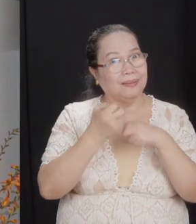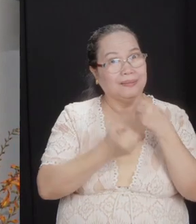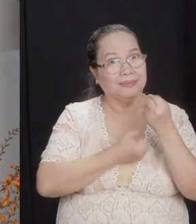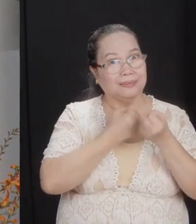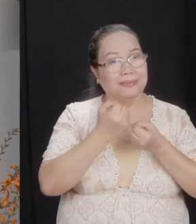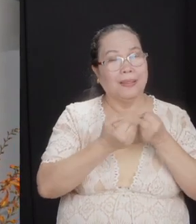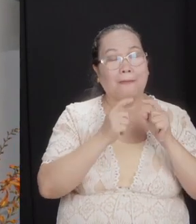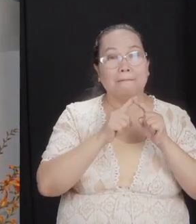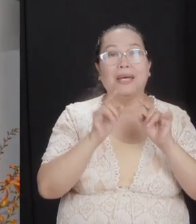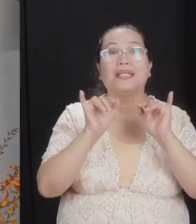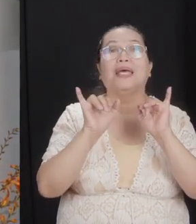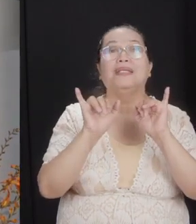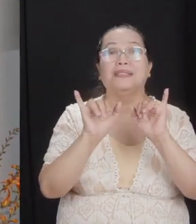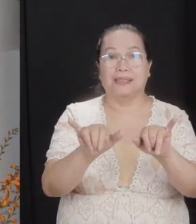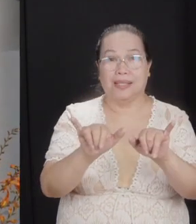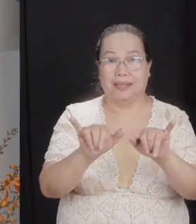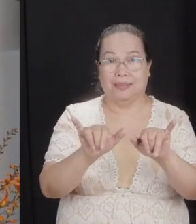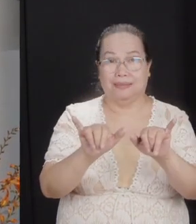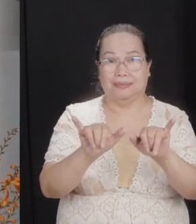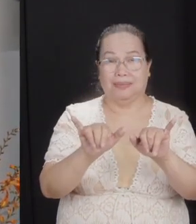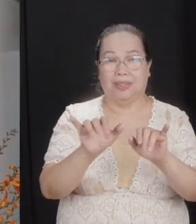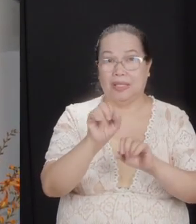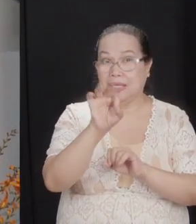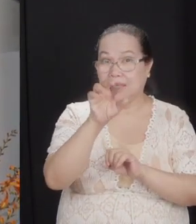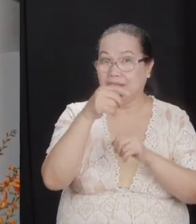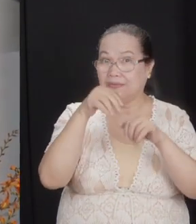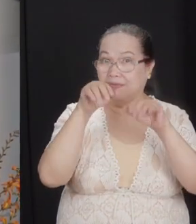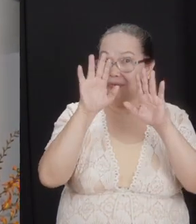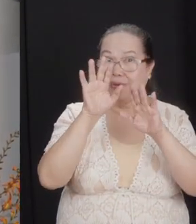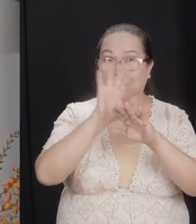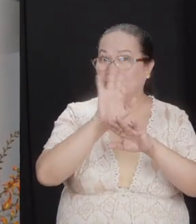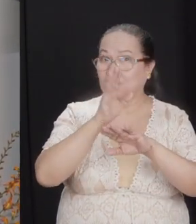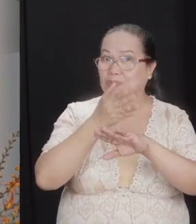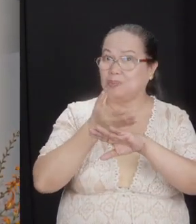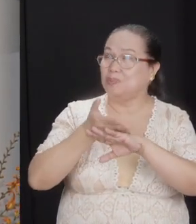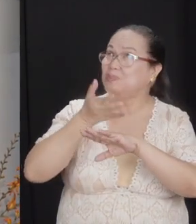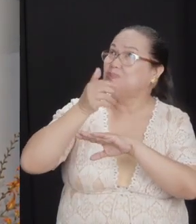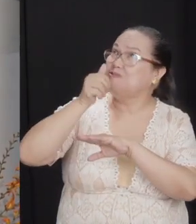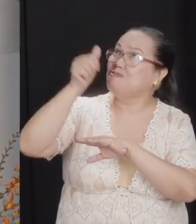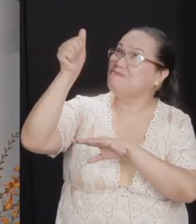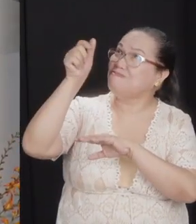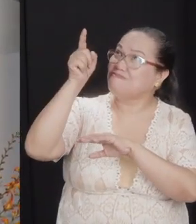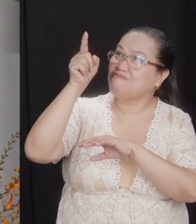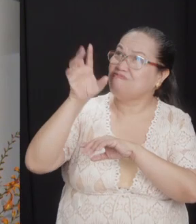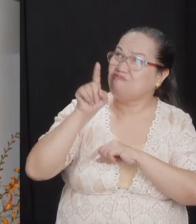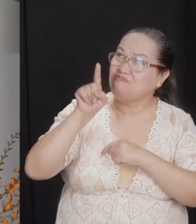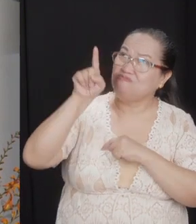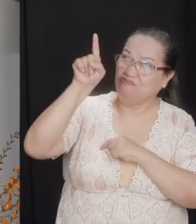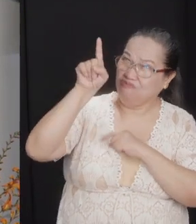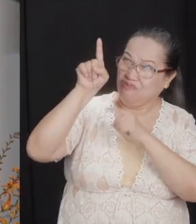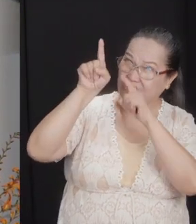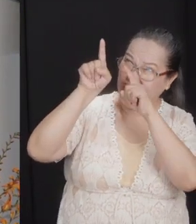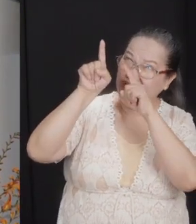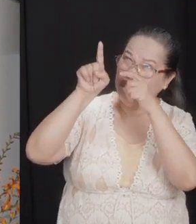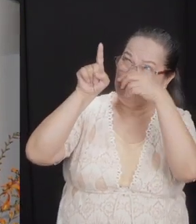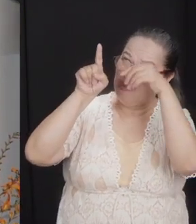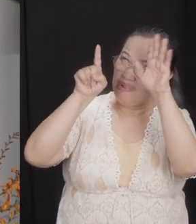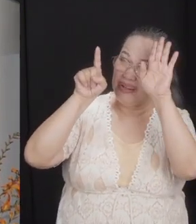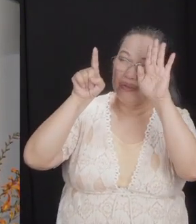But stay there. And if you give up, please do not blame God. Please do not point your finger at God. You gave up.